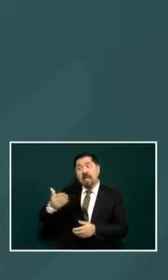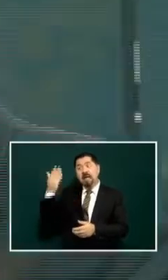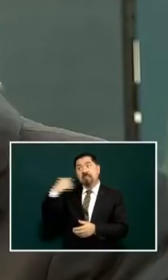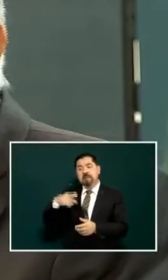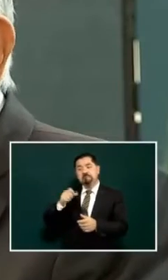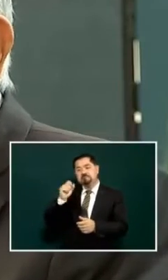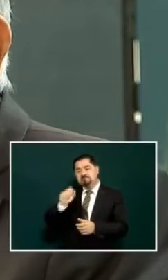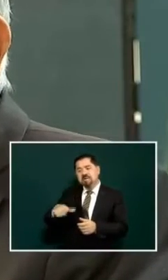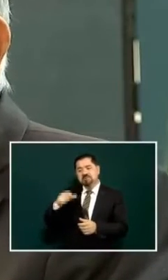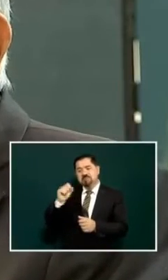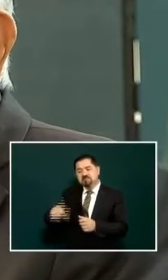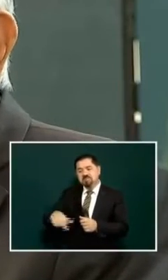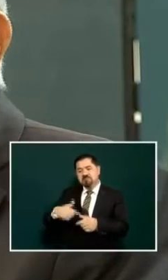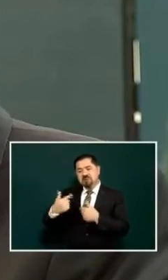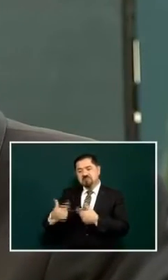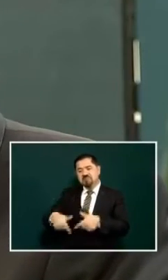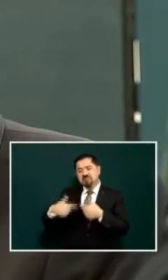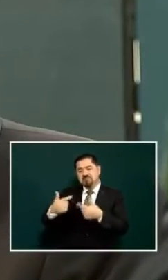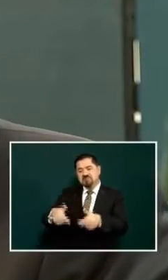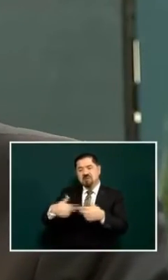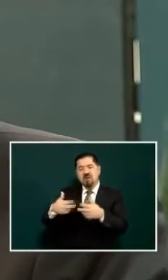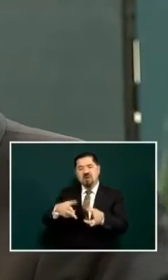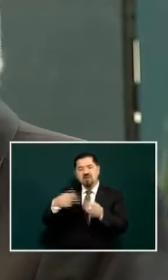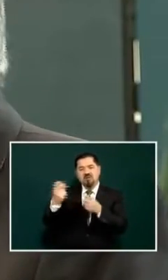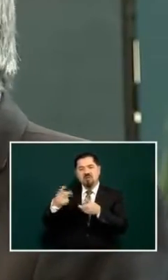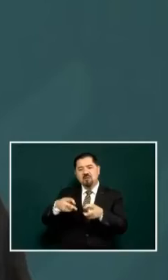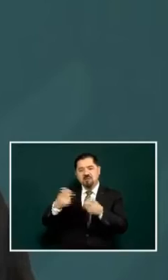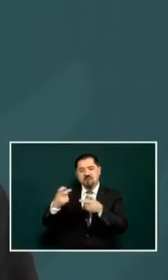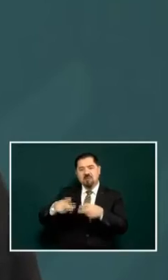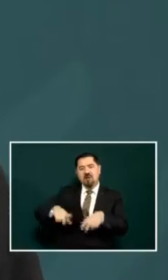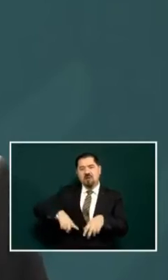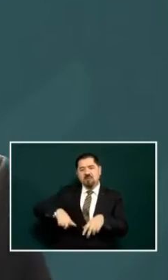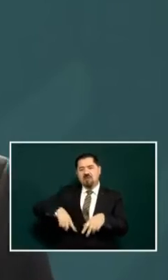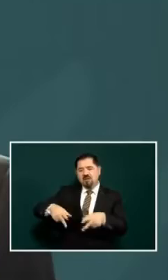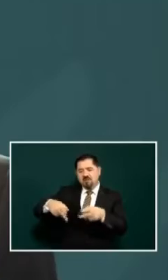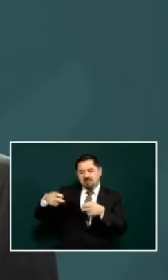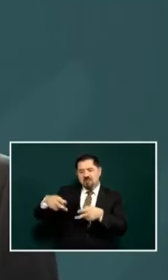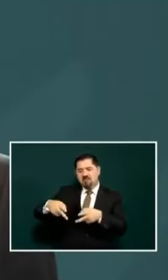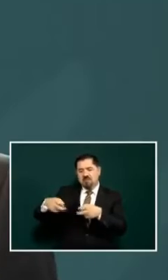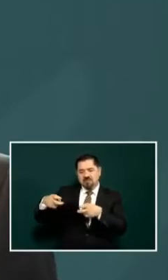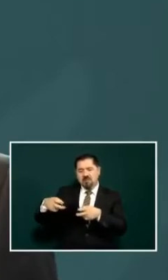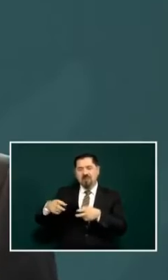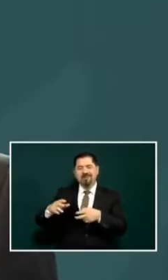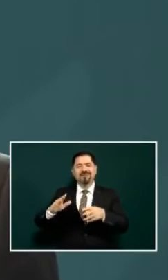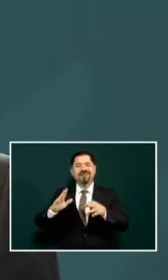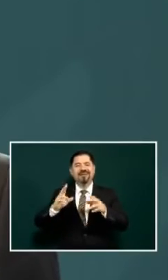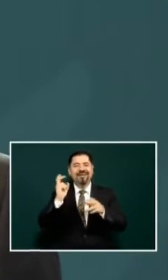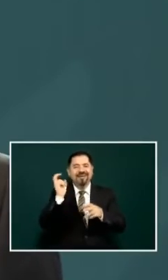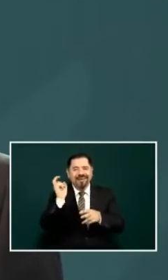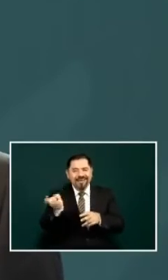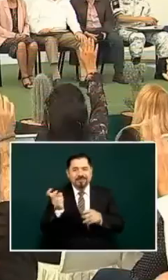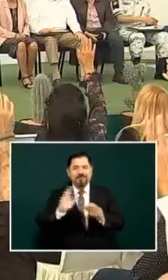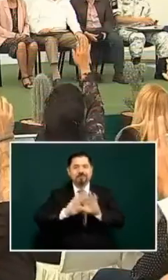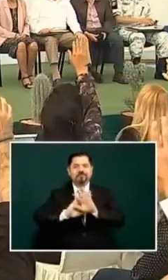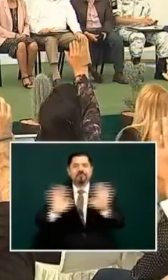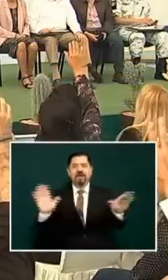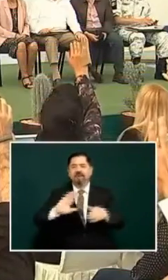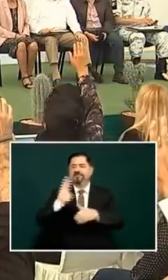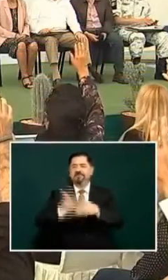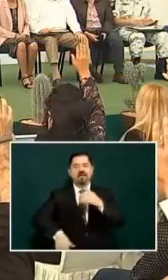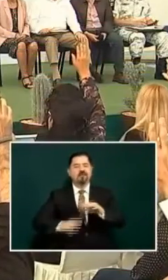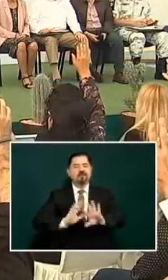way that we continue to steal and be bandits officially but that has ended